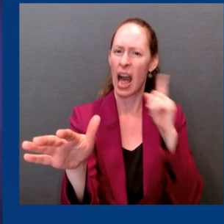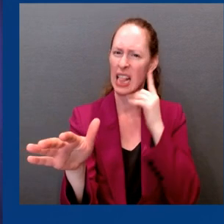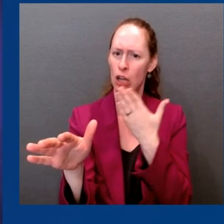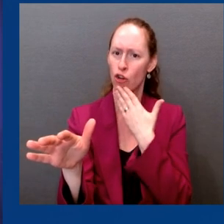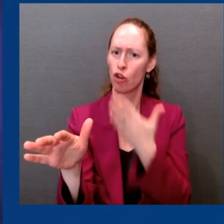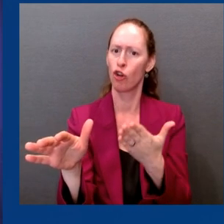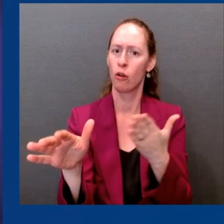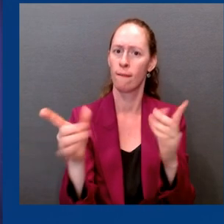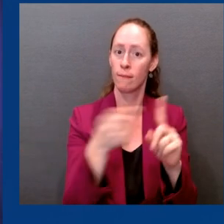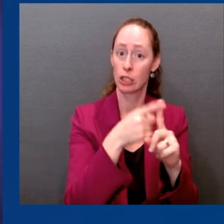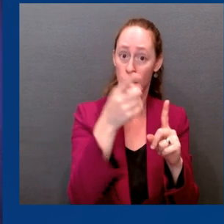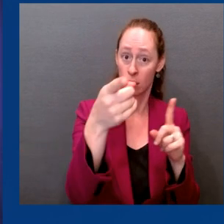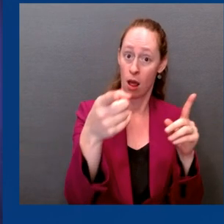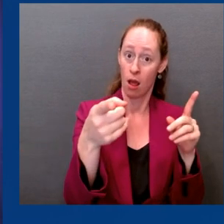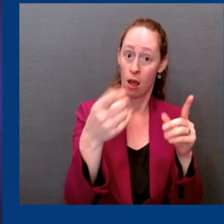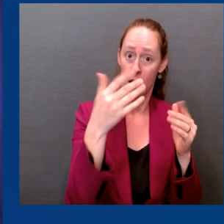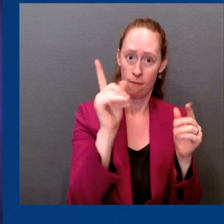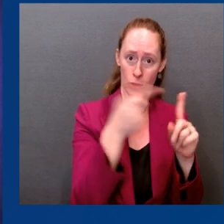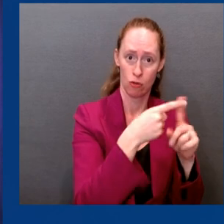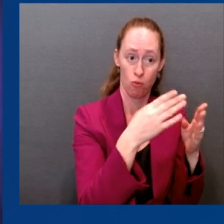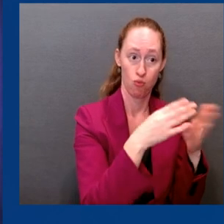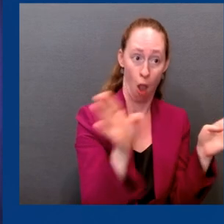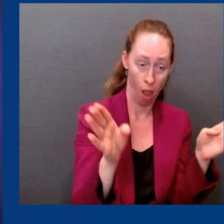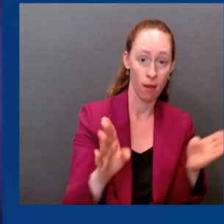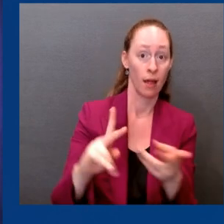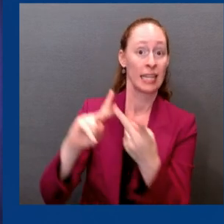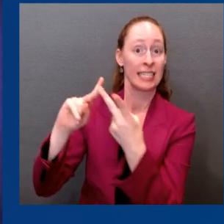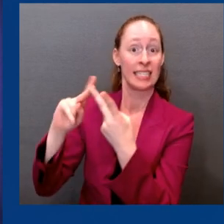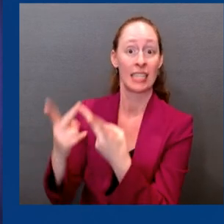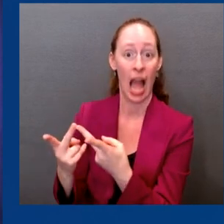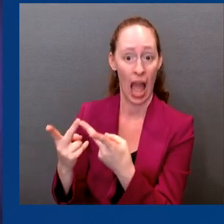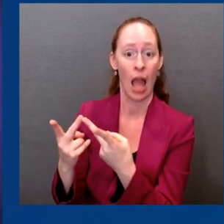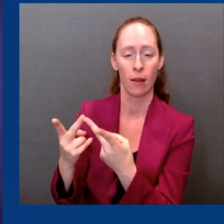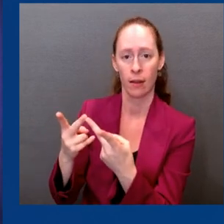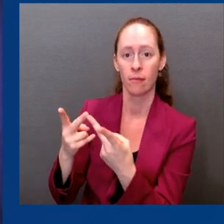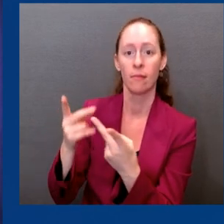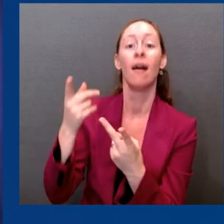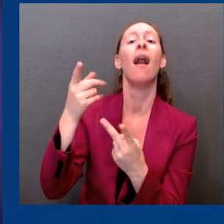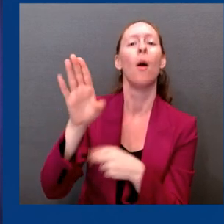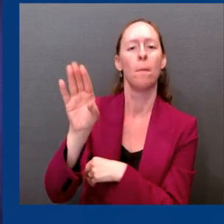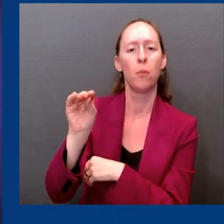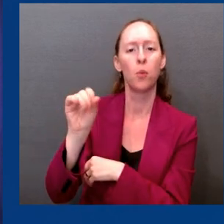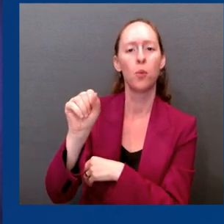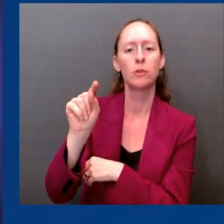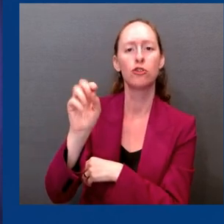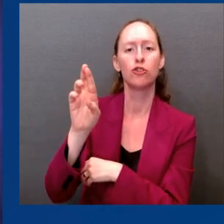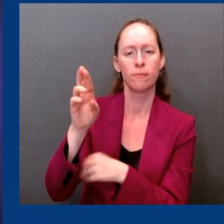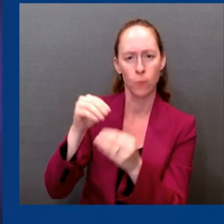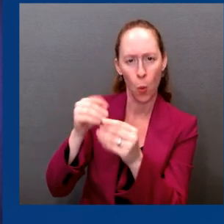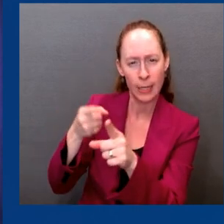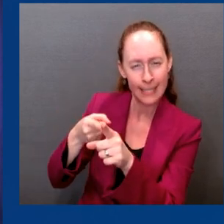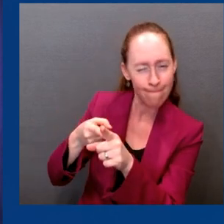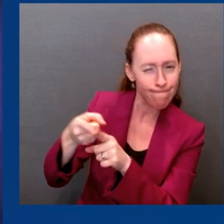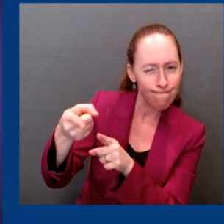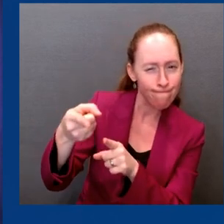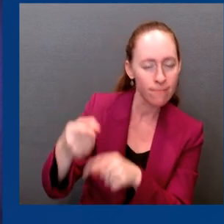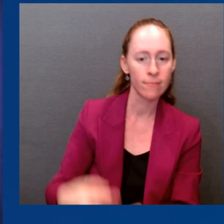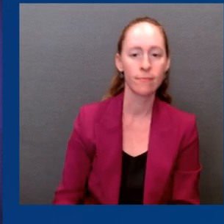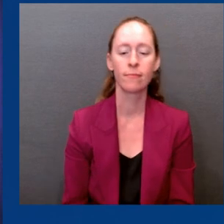Dr. That's a great point, Tony. thank you. Next question. Let's go to Betsy Klein at CNN.